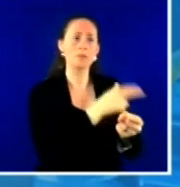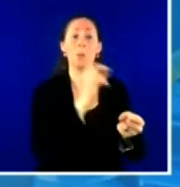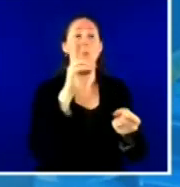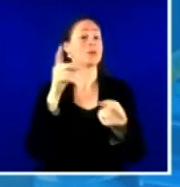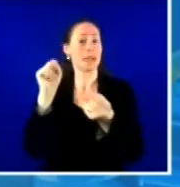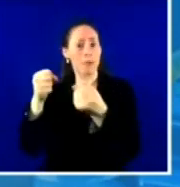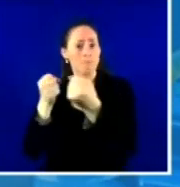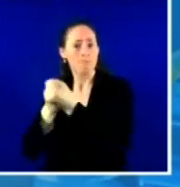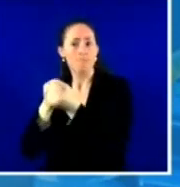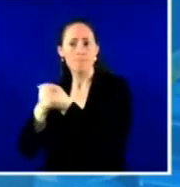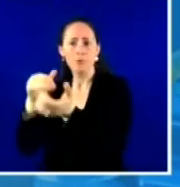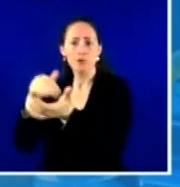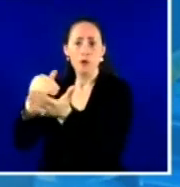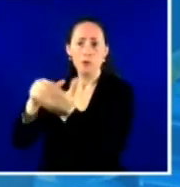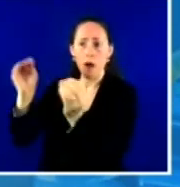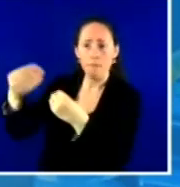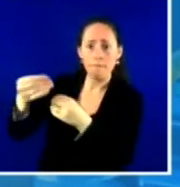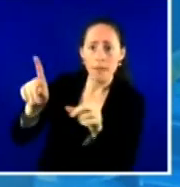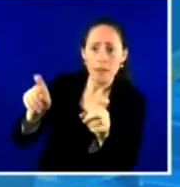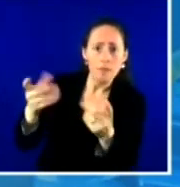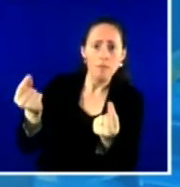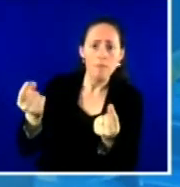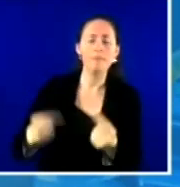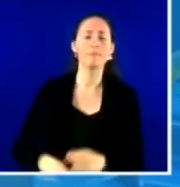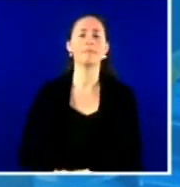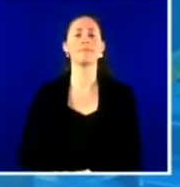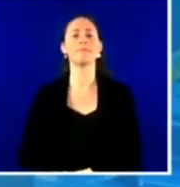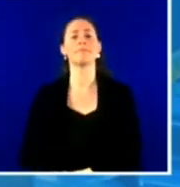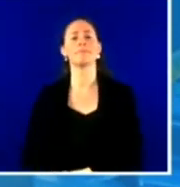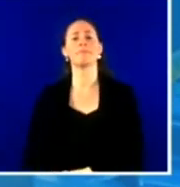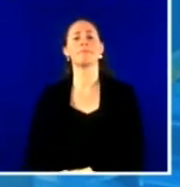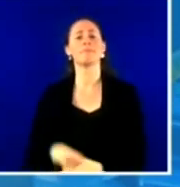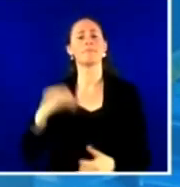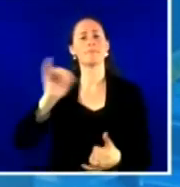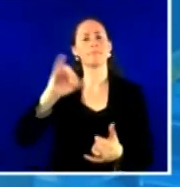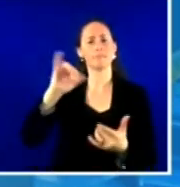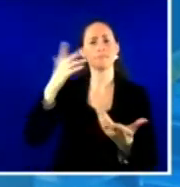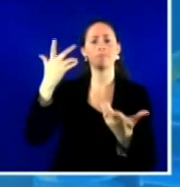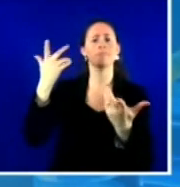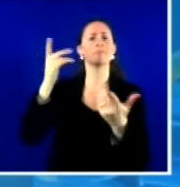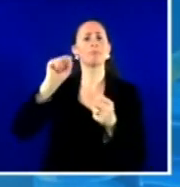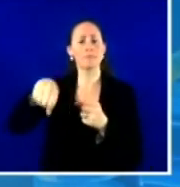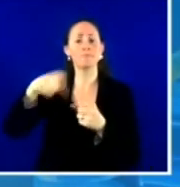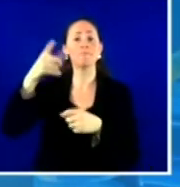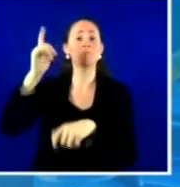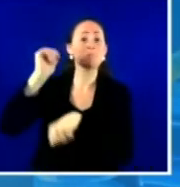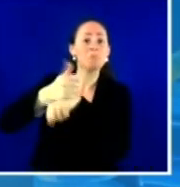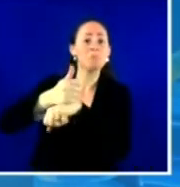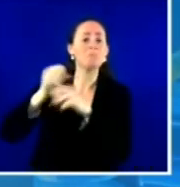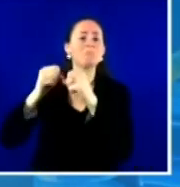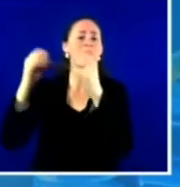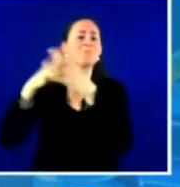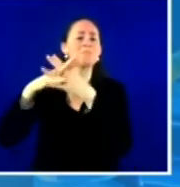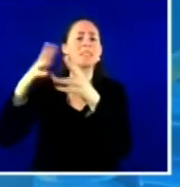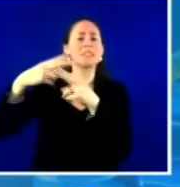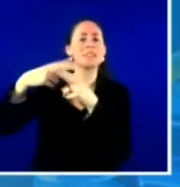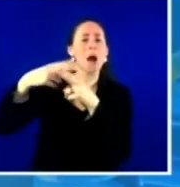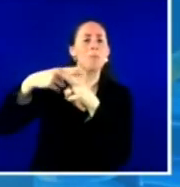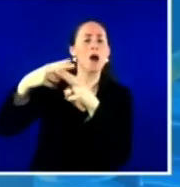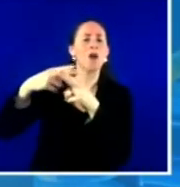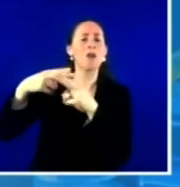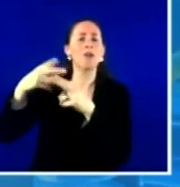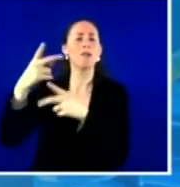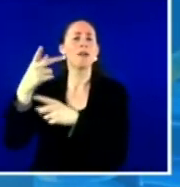on hospital staff vaccine uptake. CDC has shared the following guidance just this last week to